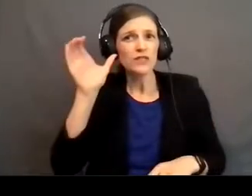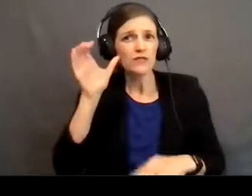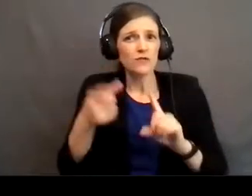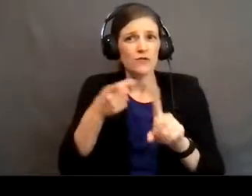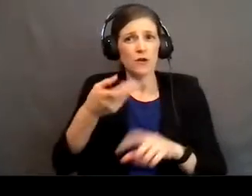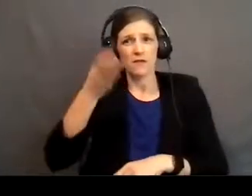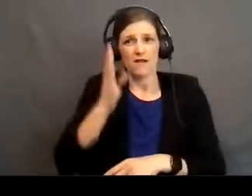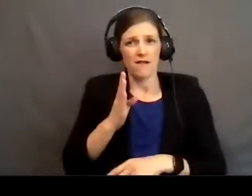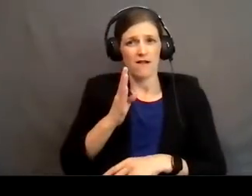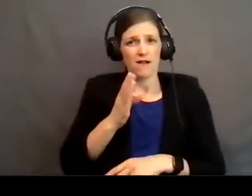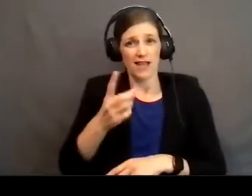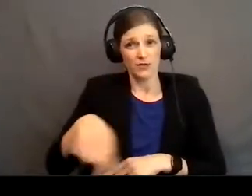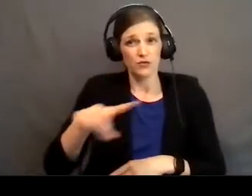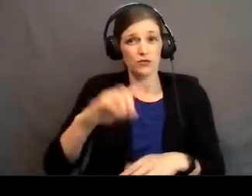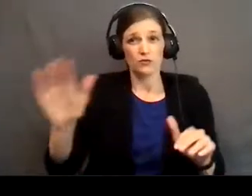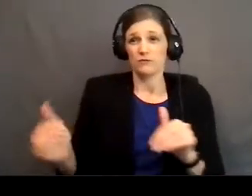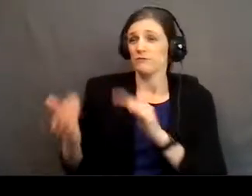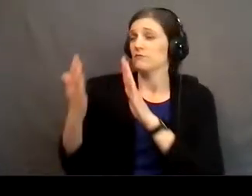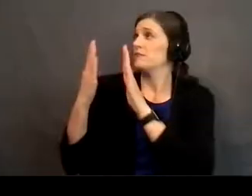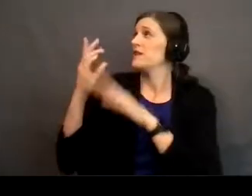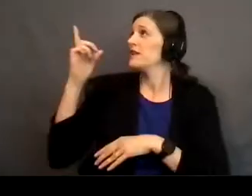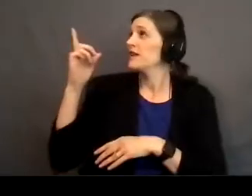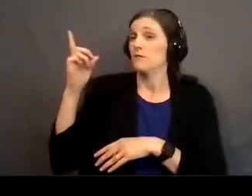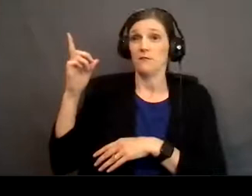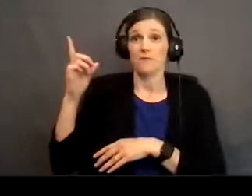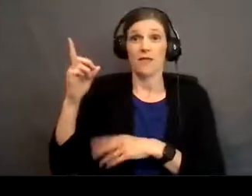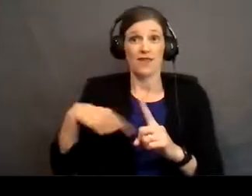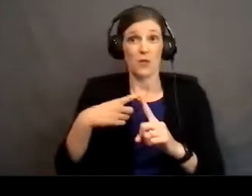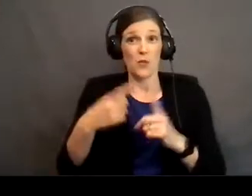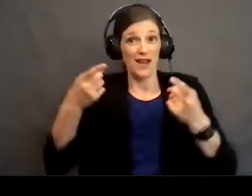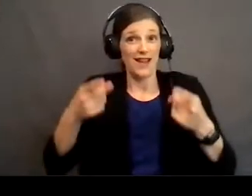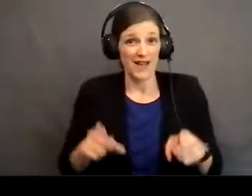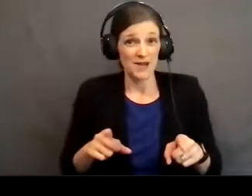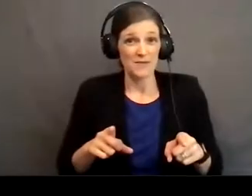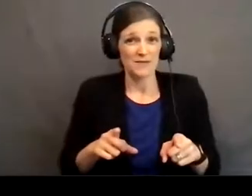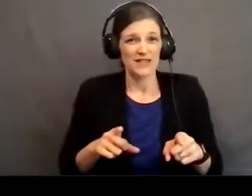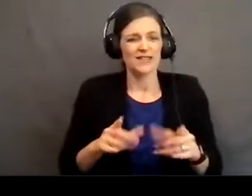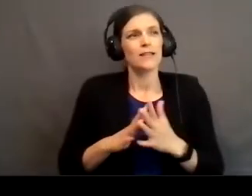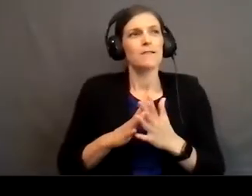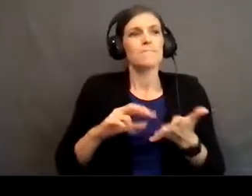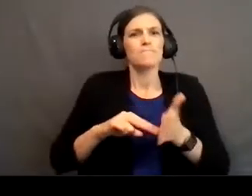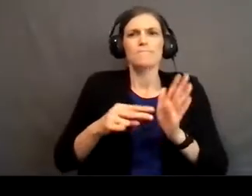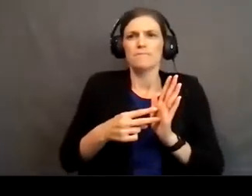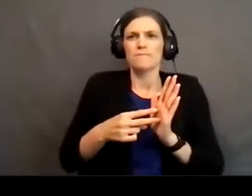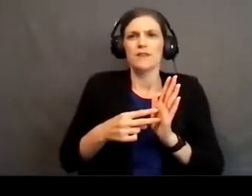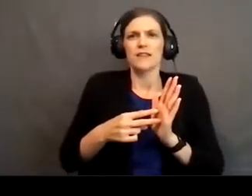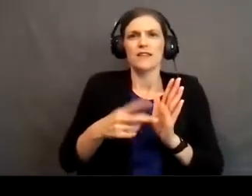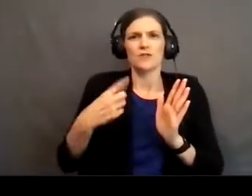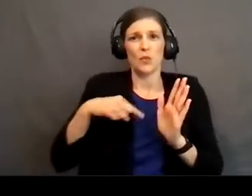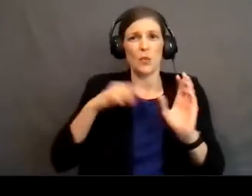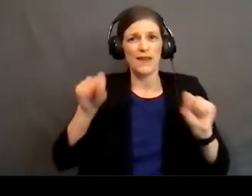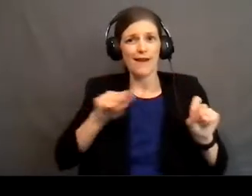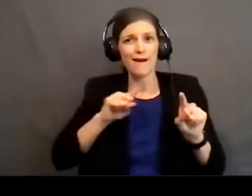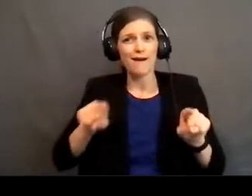as you come before Him. And then when that happens, that puts us in a position where we can come hungry